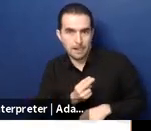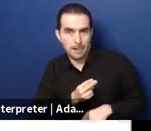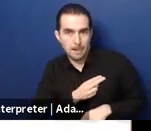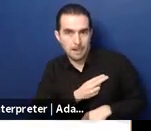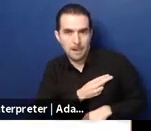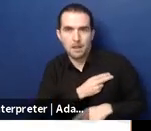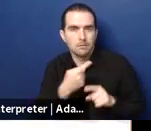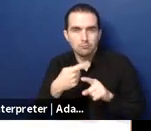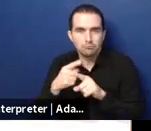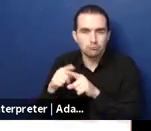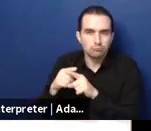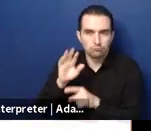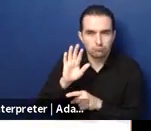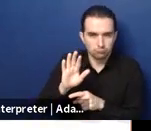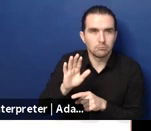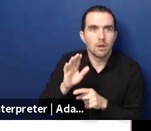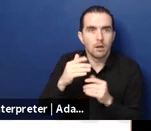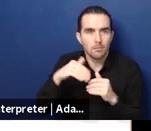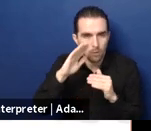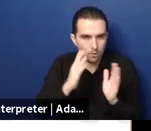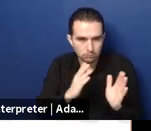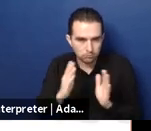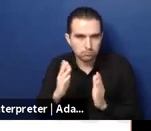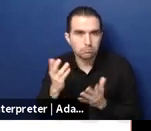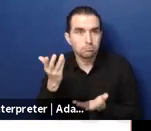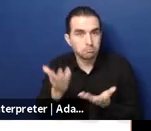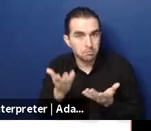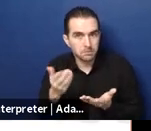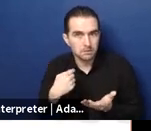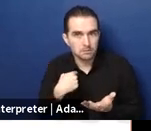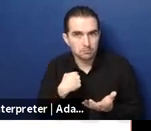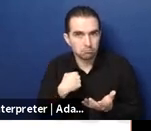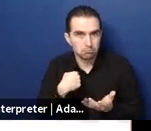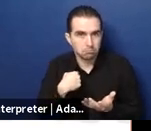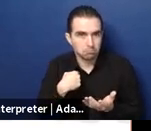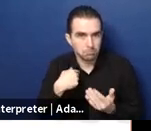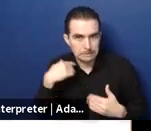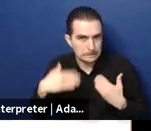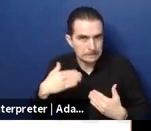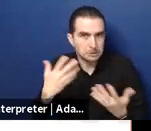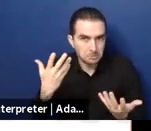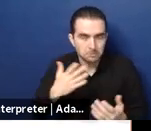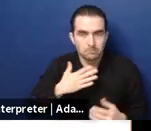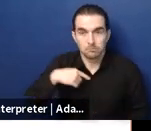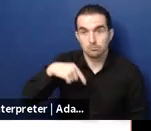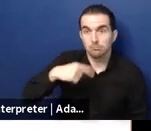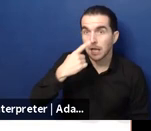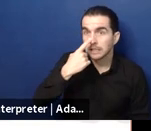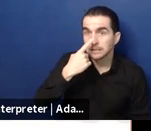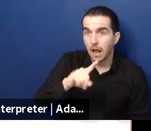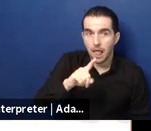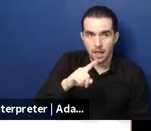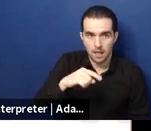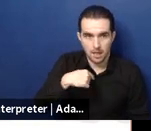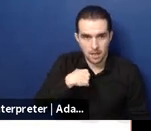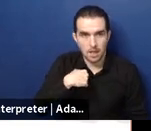will benefit a lot from the lead truck changes and they have more i mean they they'll have more pa services more pa